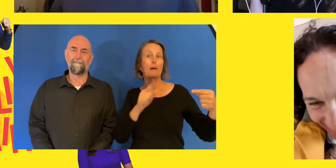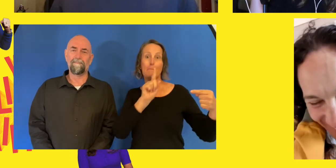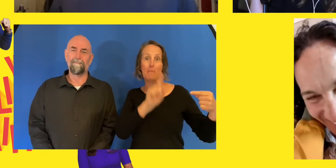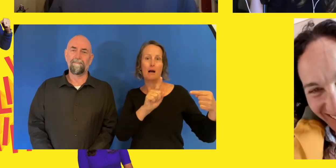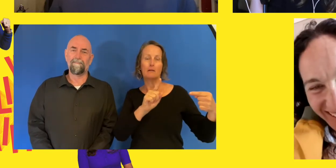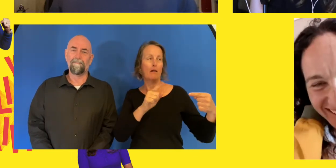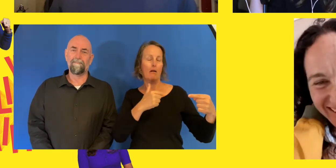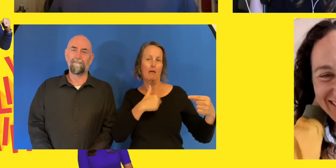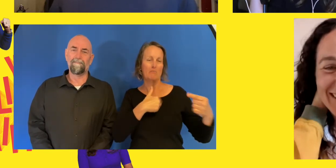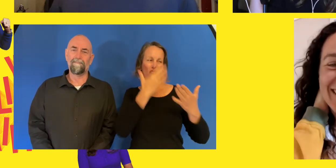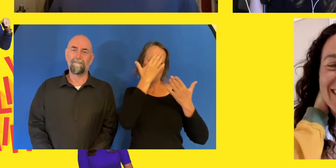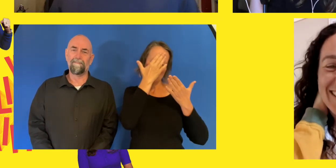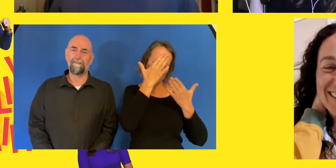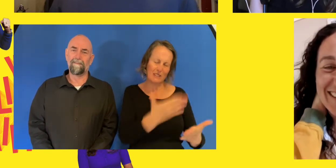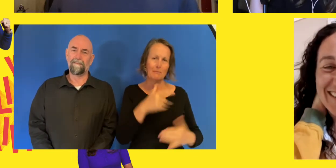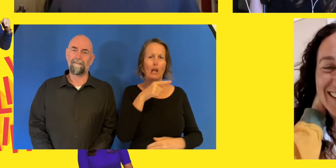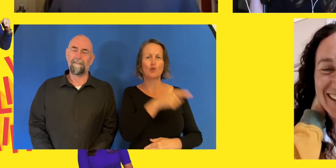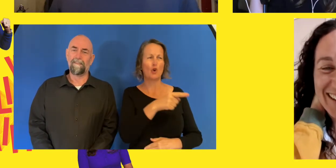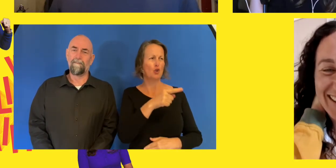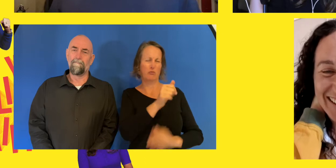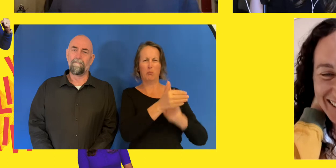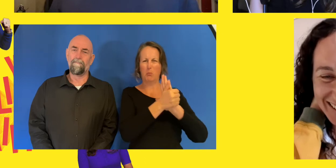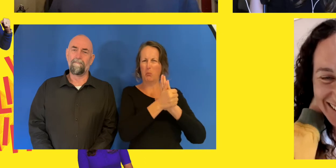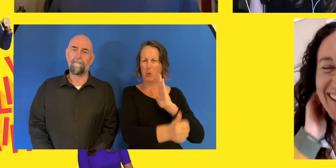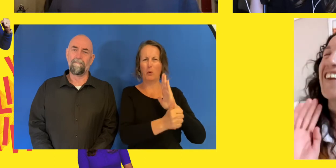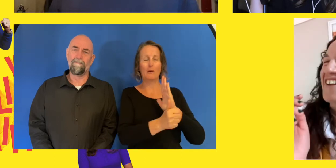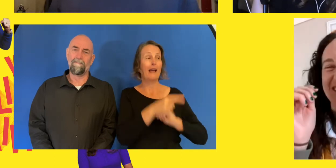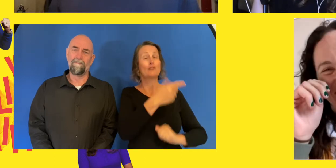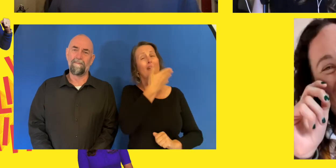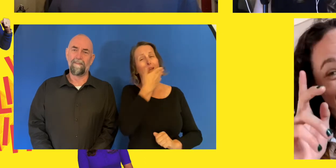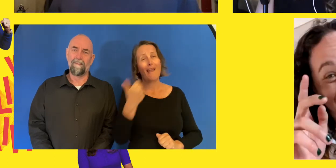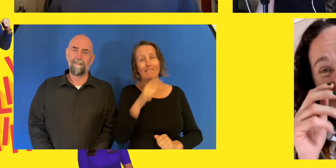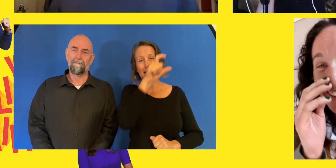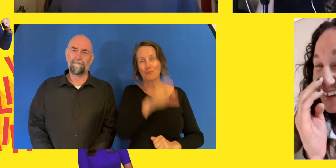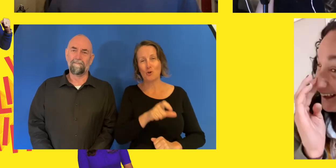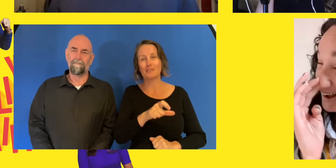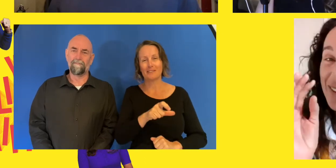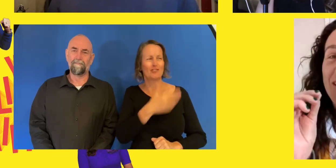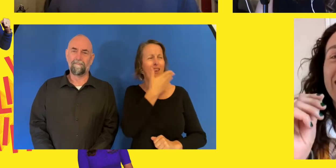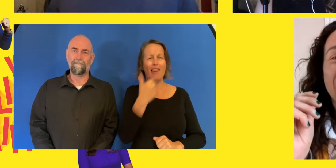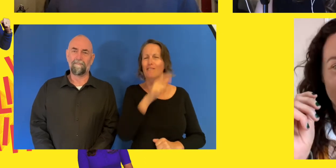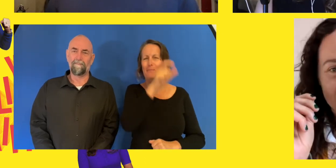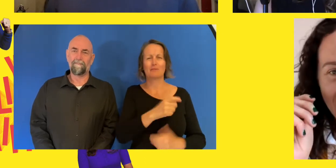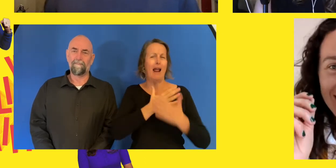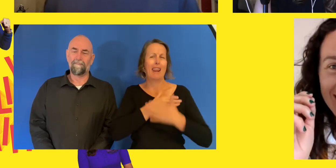Henrietta Farkasova? No, it was not. Um,